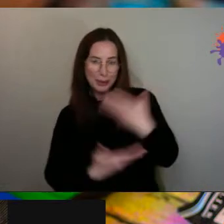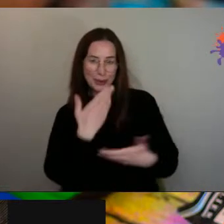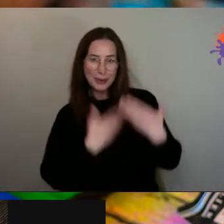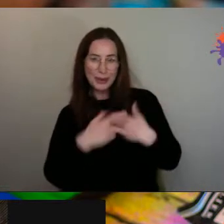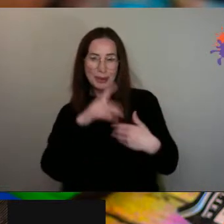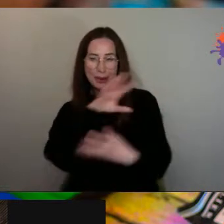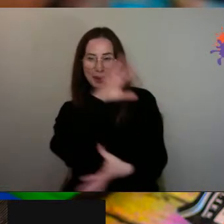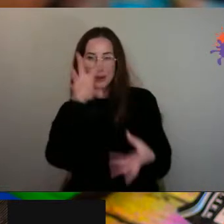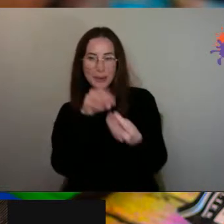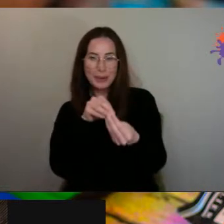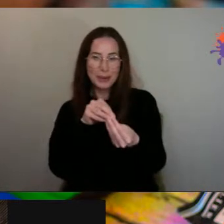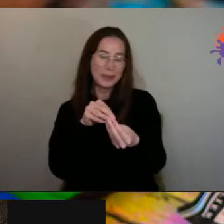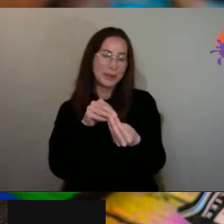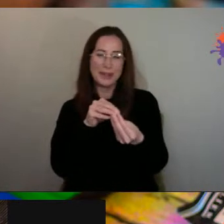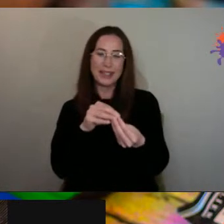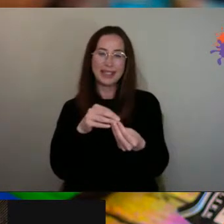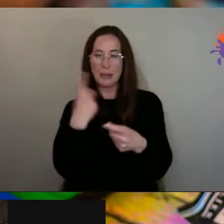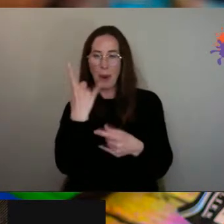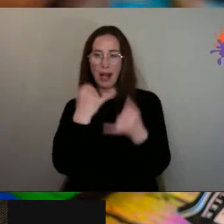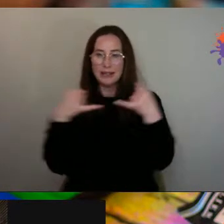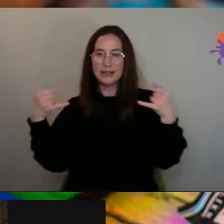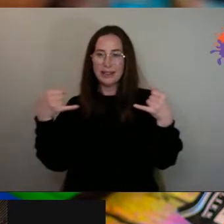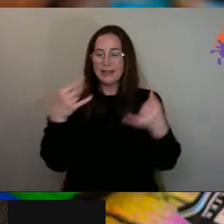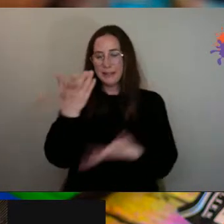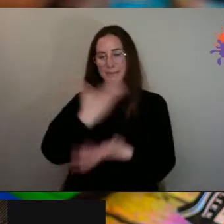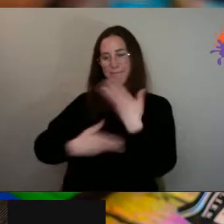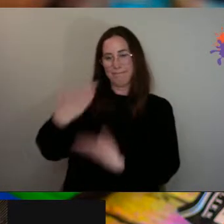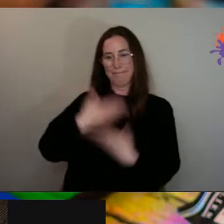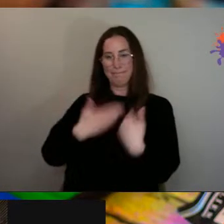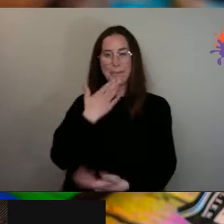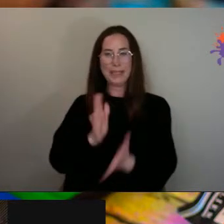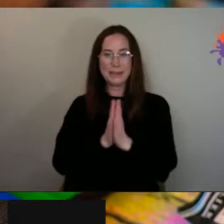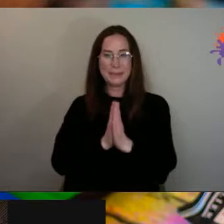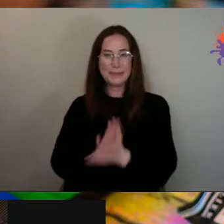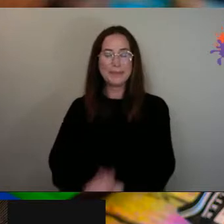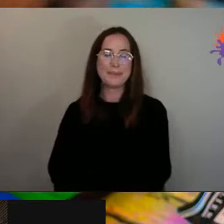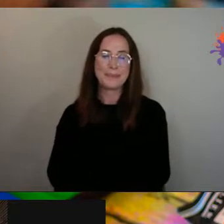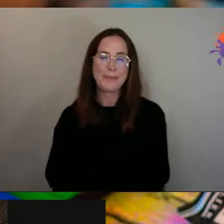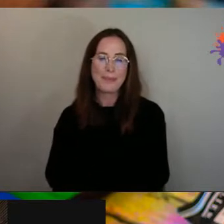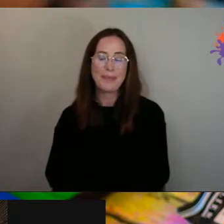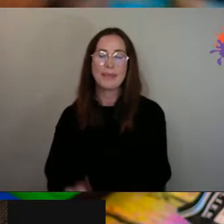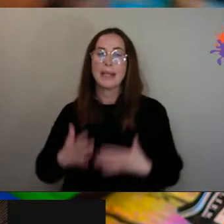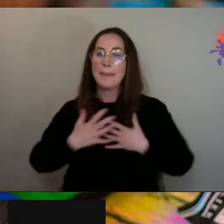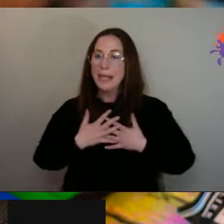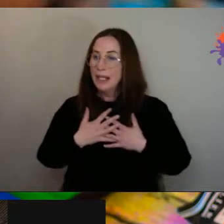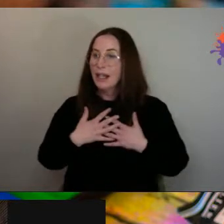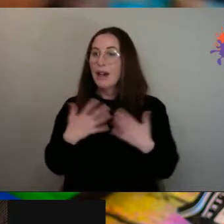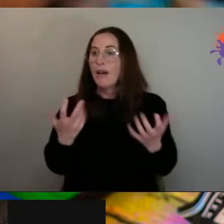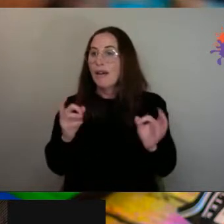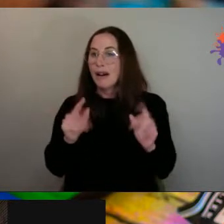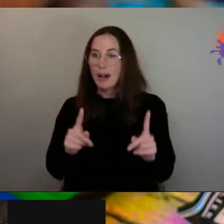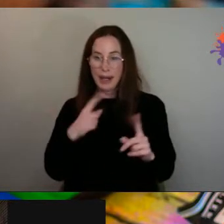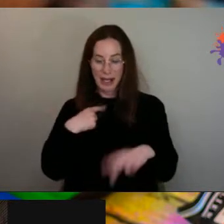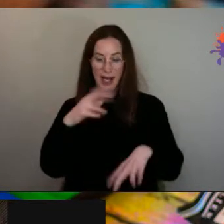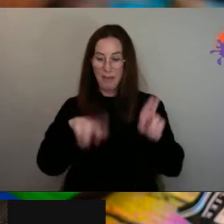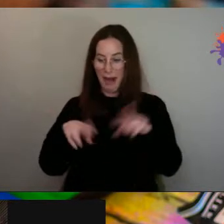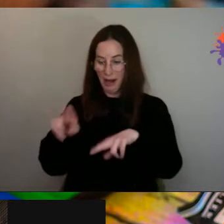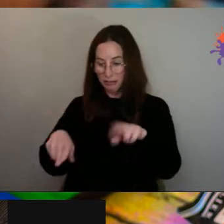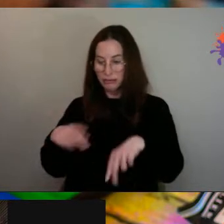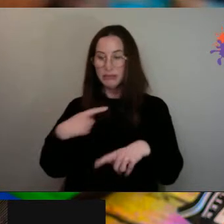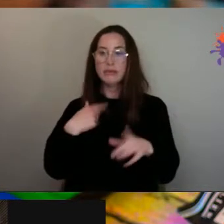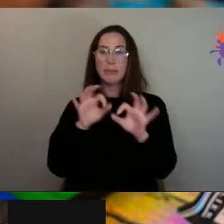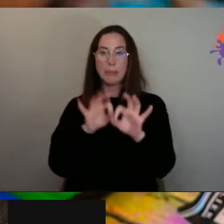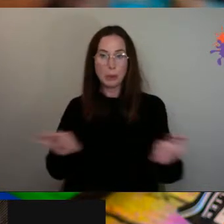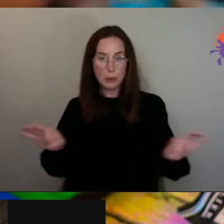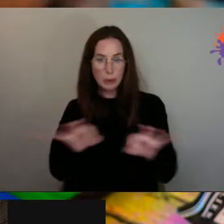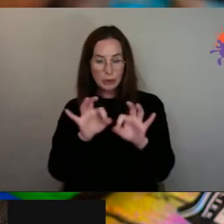little nutshell kind of like sentence, a little bit about you. Well, okay. So, a little bit about me. I do paint and I do do music